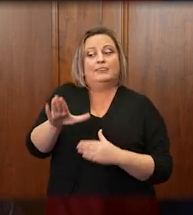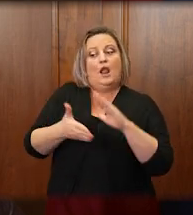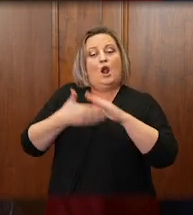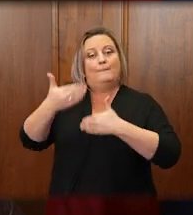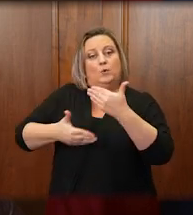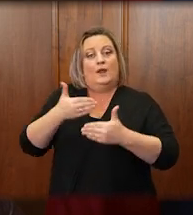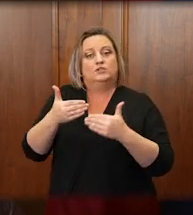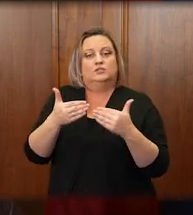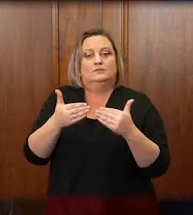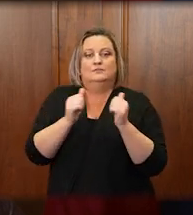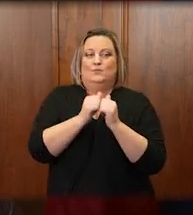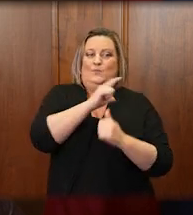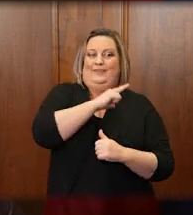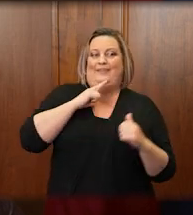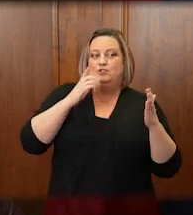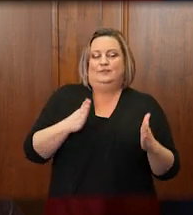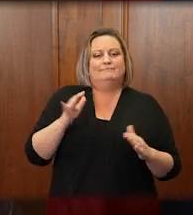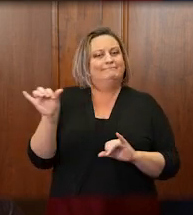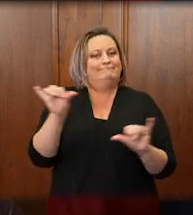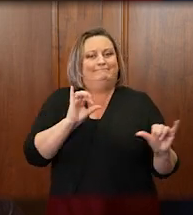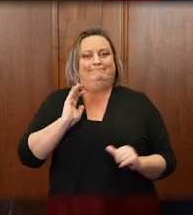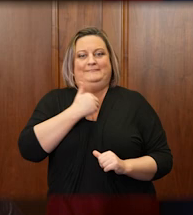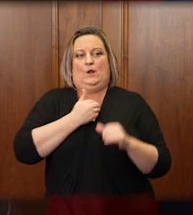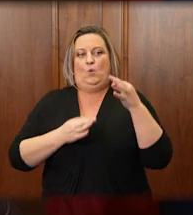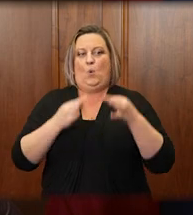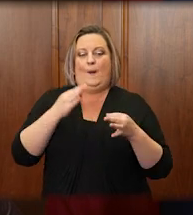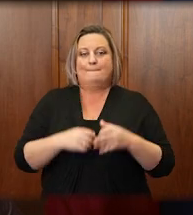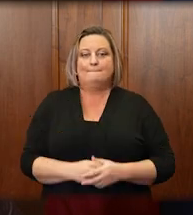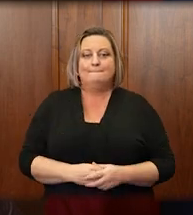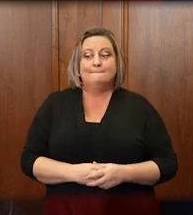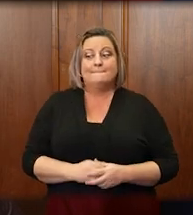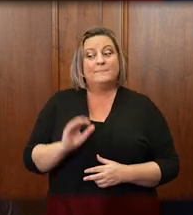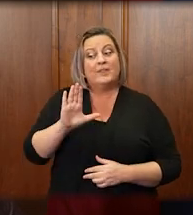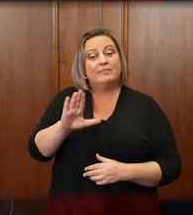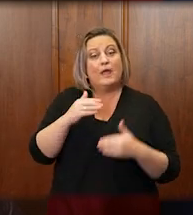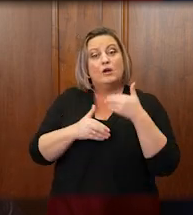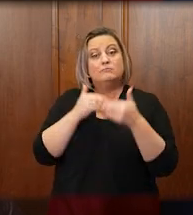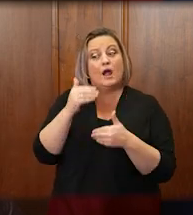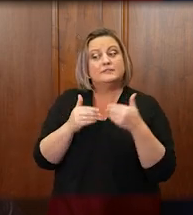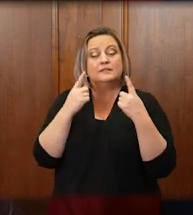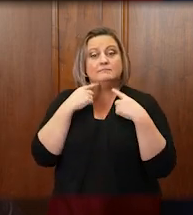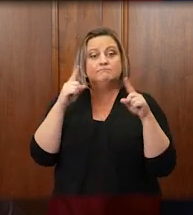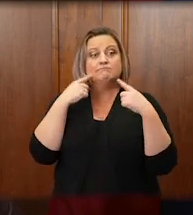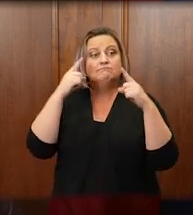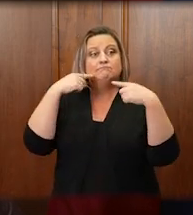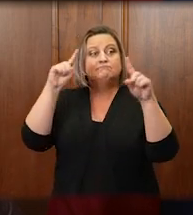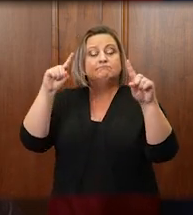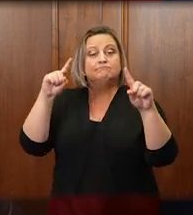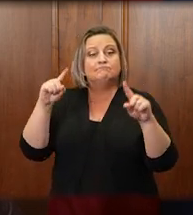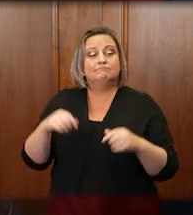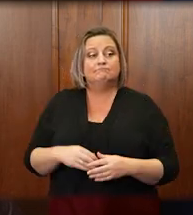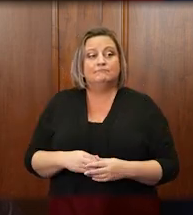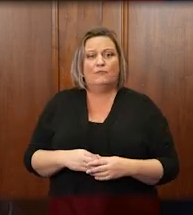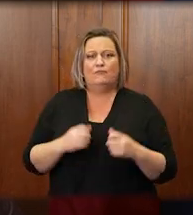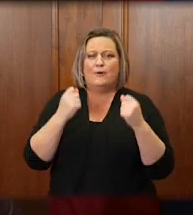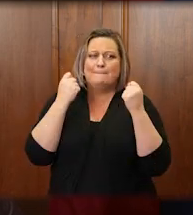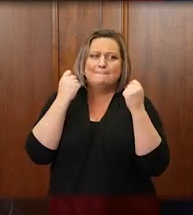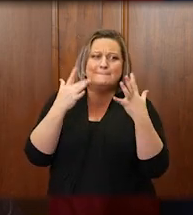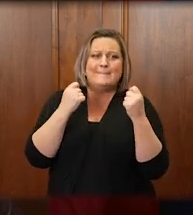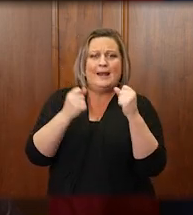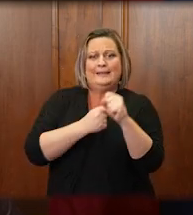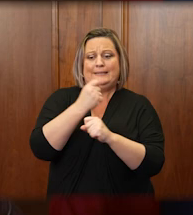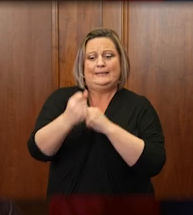court. Even a process that has been operating successfully in the Anglo-American countries for centuries